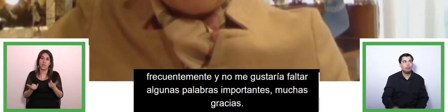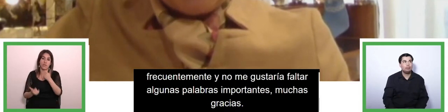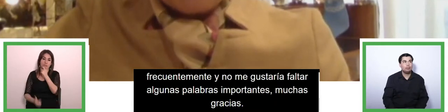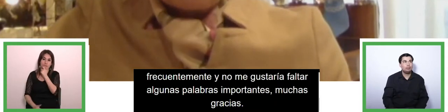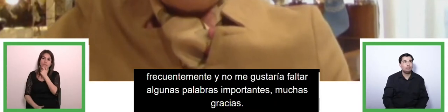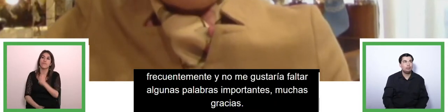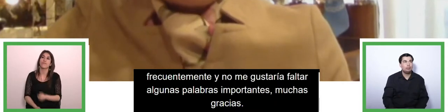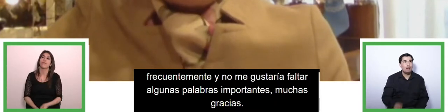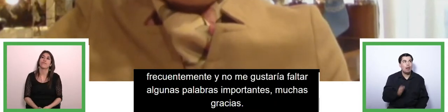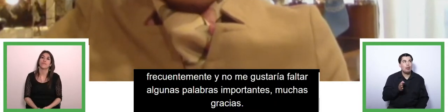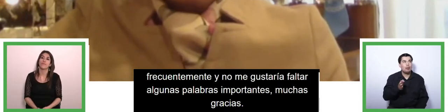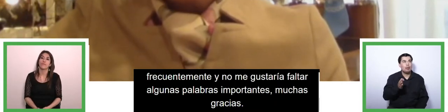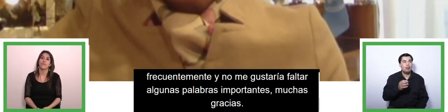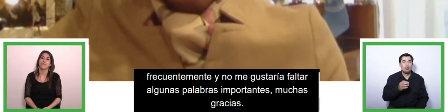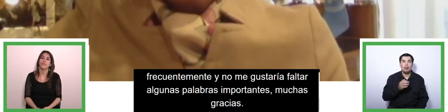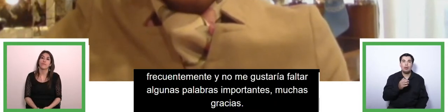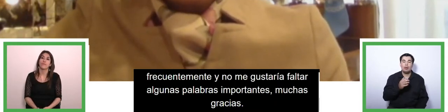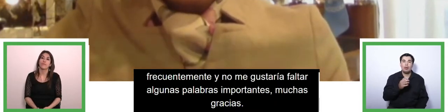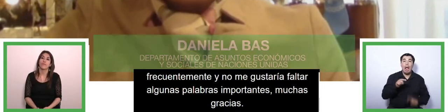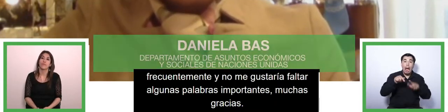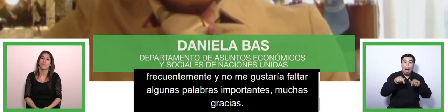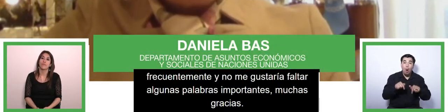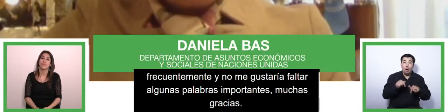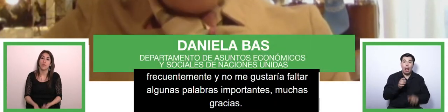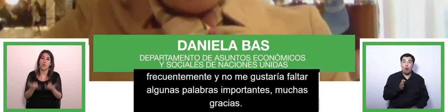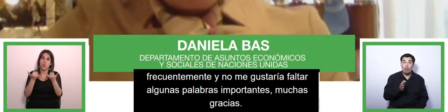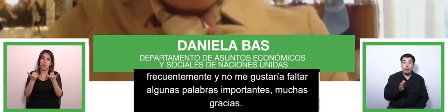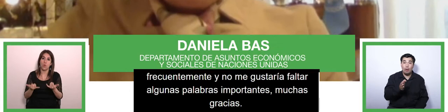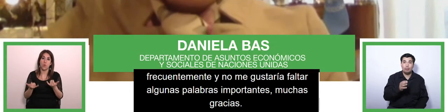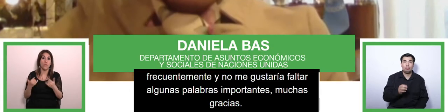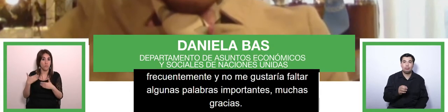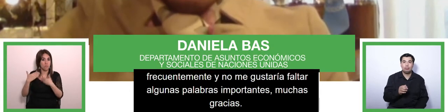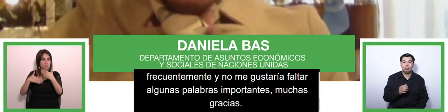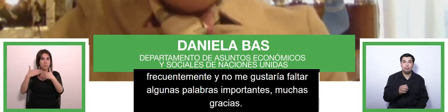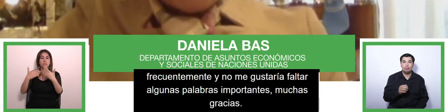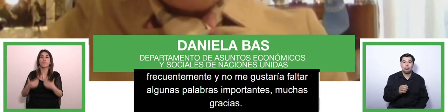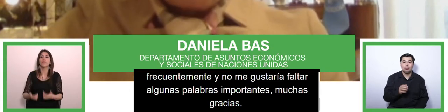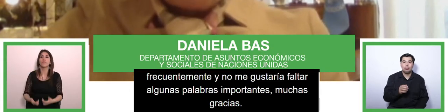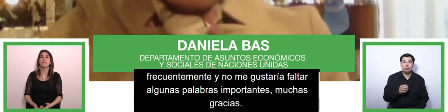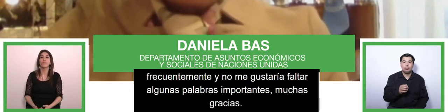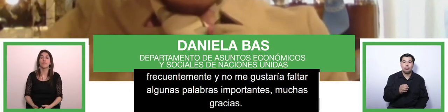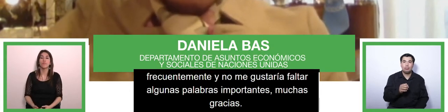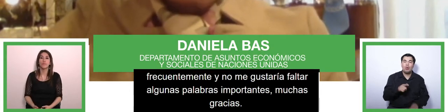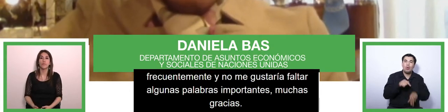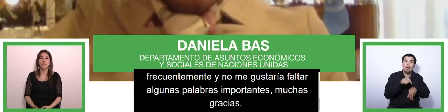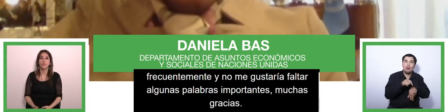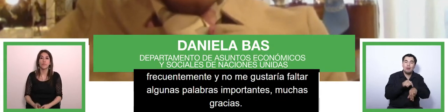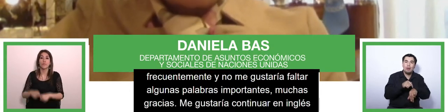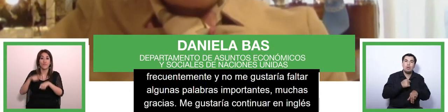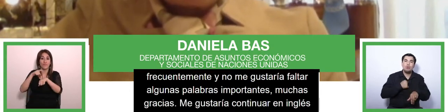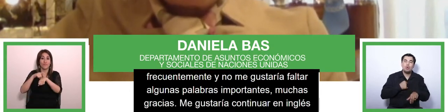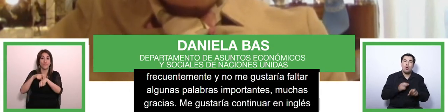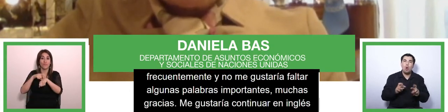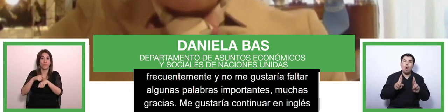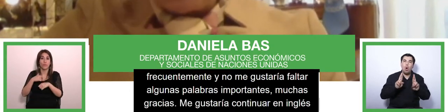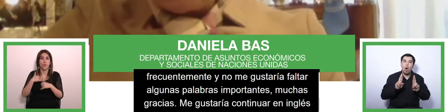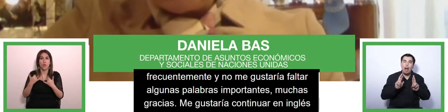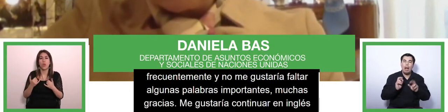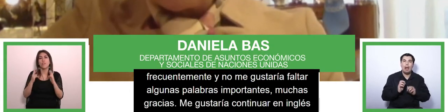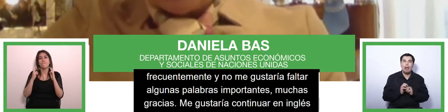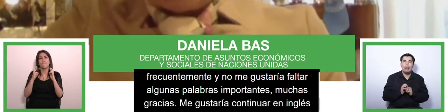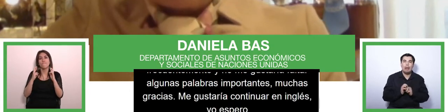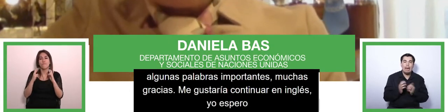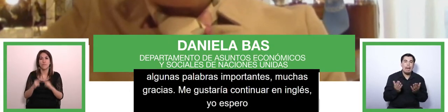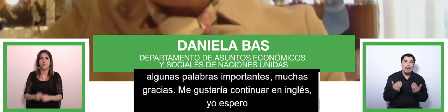i was given quite a bit of time and i do hope that i will use this time in such a way